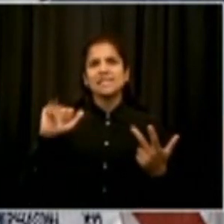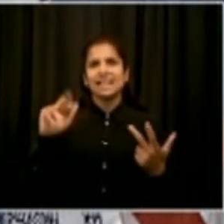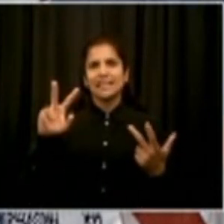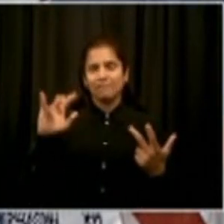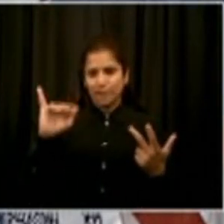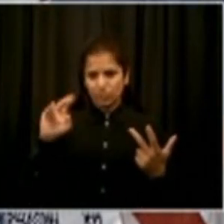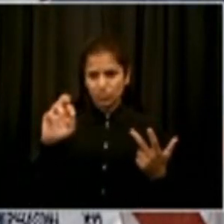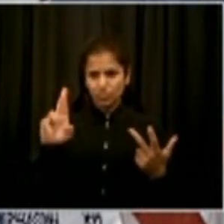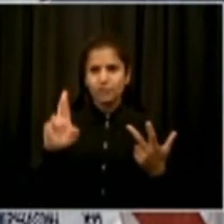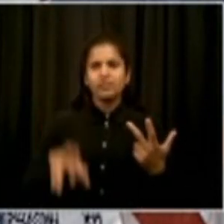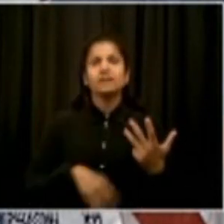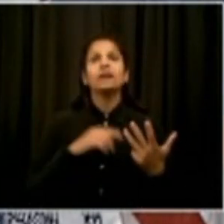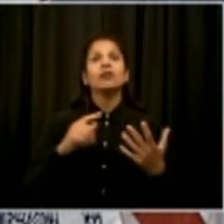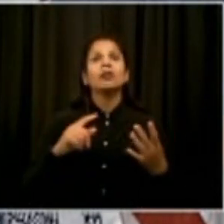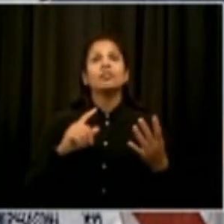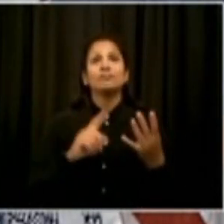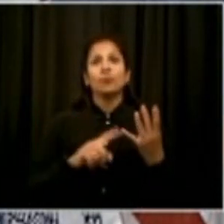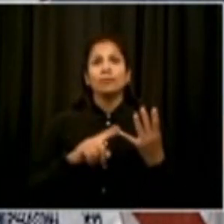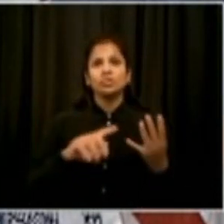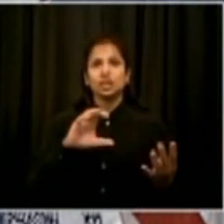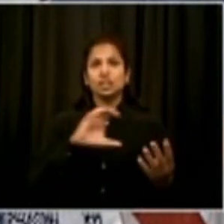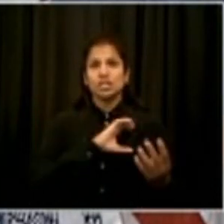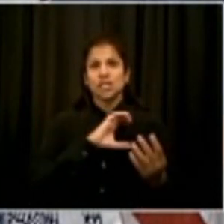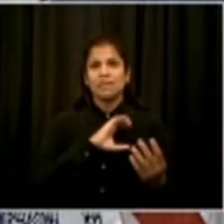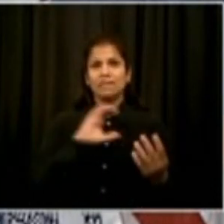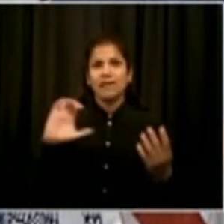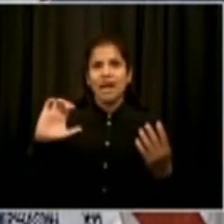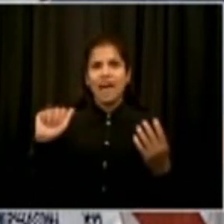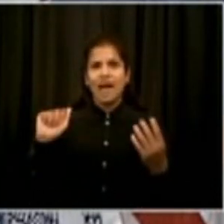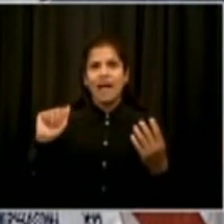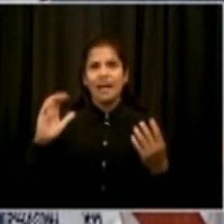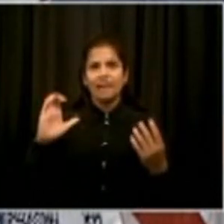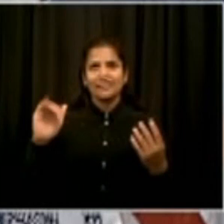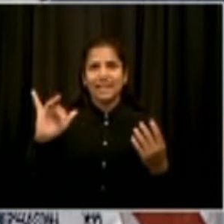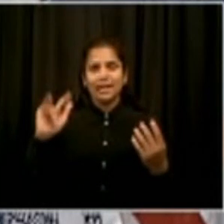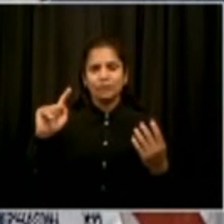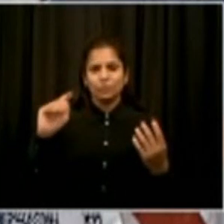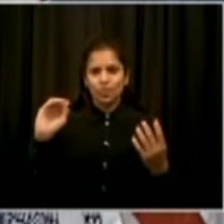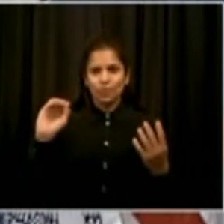Dr. Varma. With that, I'll start with Dave Evans from ABC7.